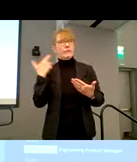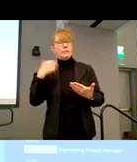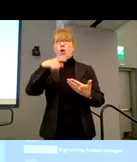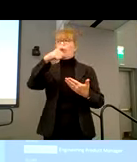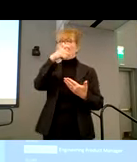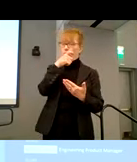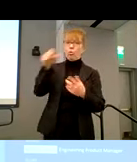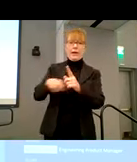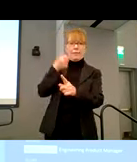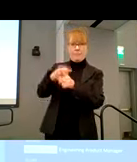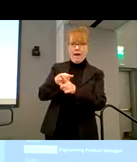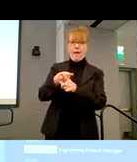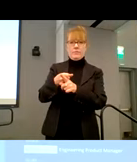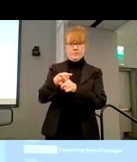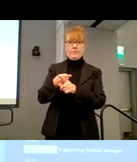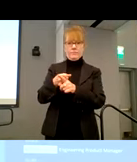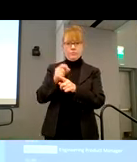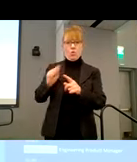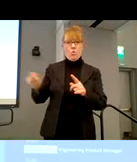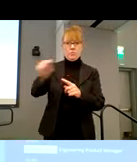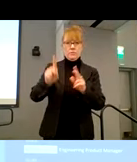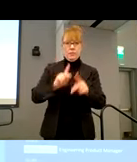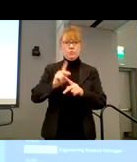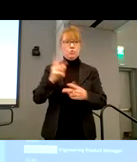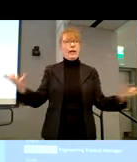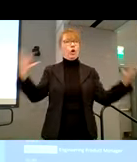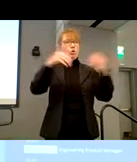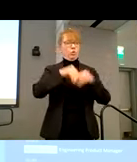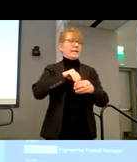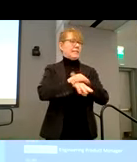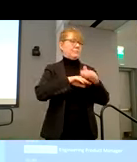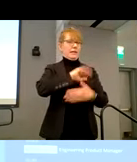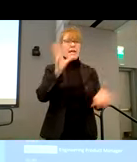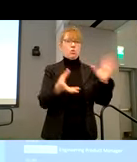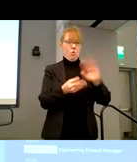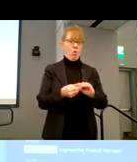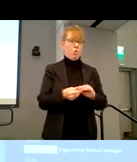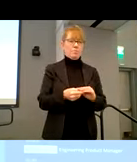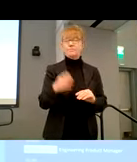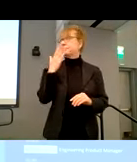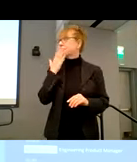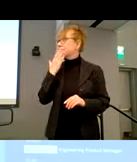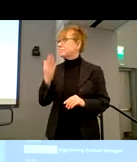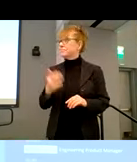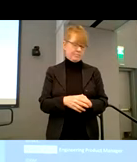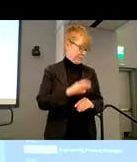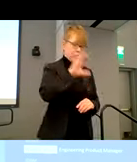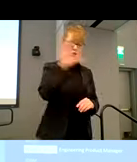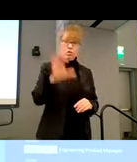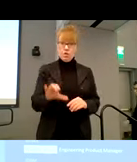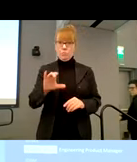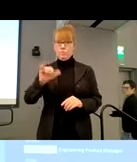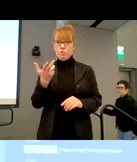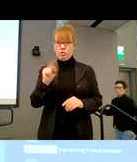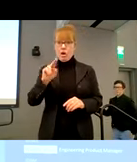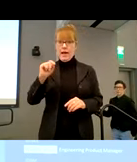and the importance of the activity as a whole. Great. Thank you so much. And the folks at Zoom, John and Alex,